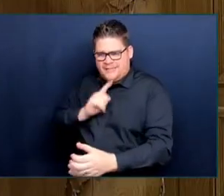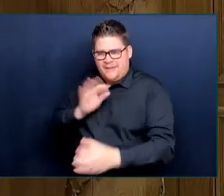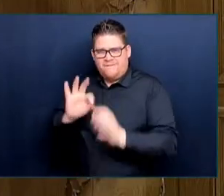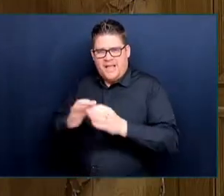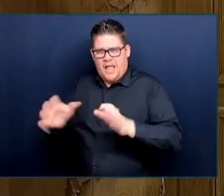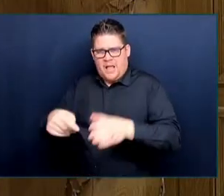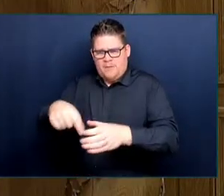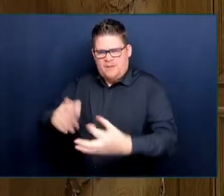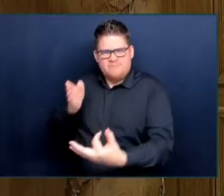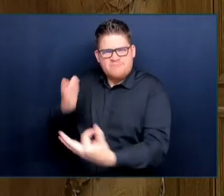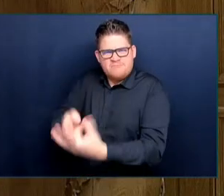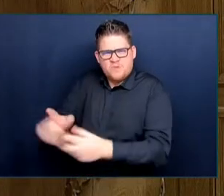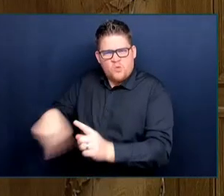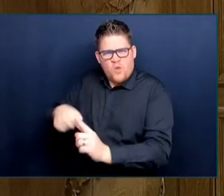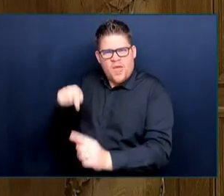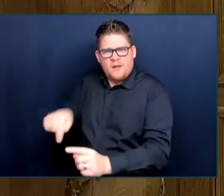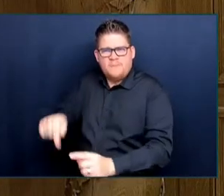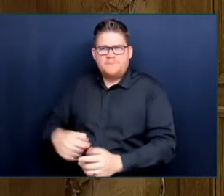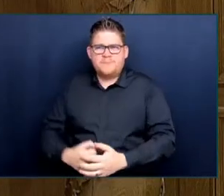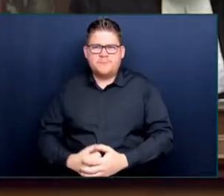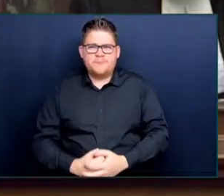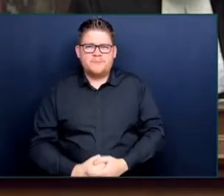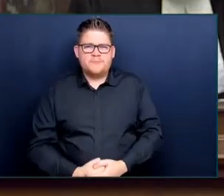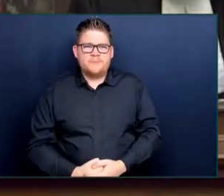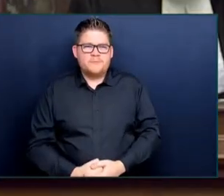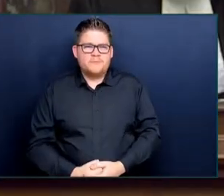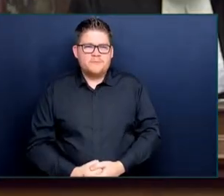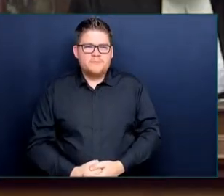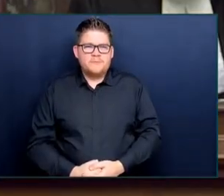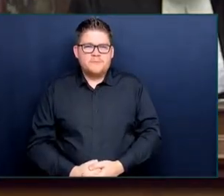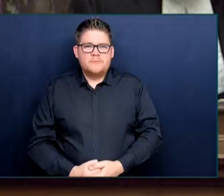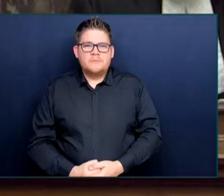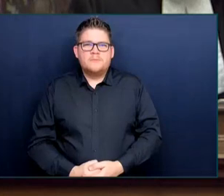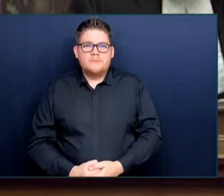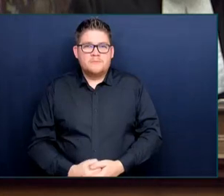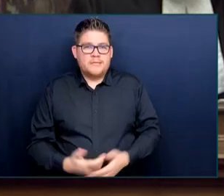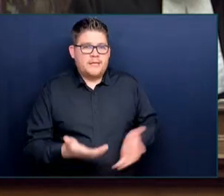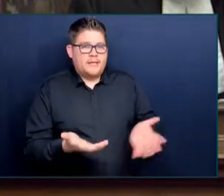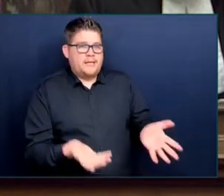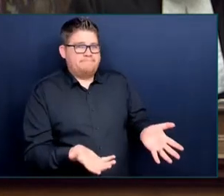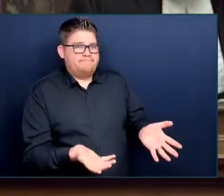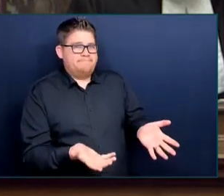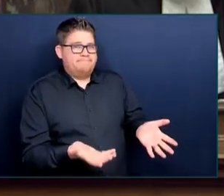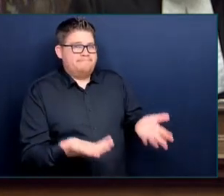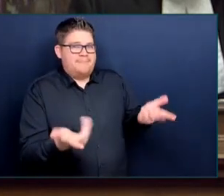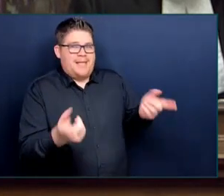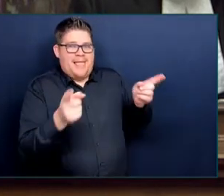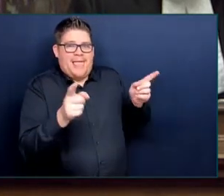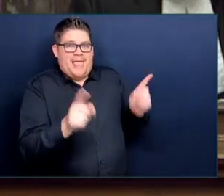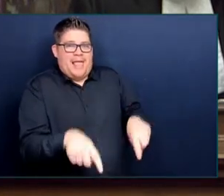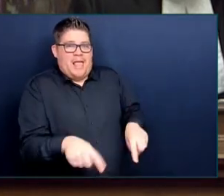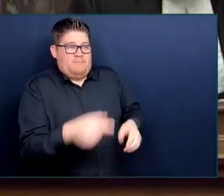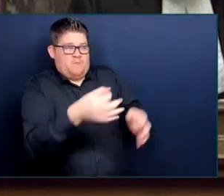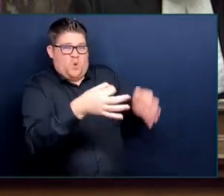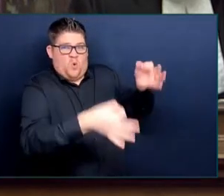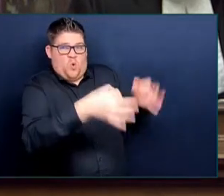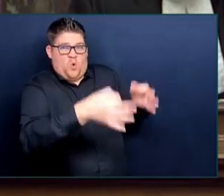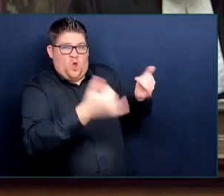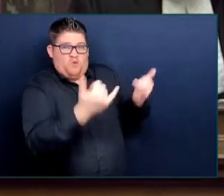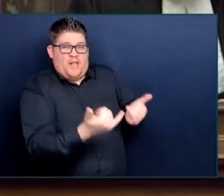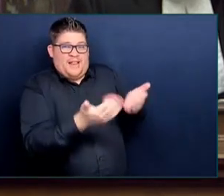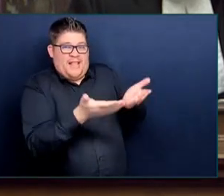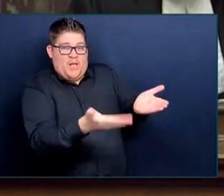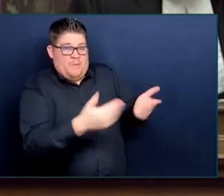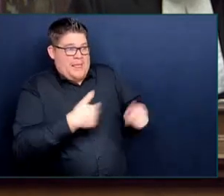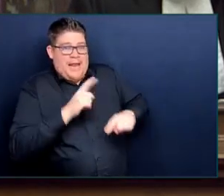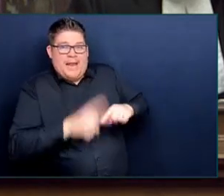The Premier, General. Attorney As I'm unable to talk about a case before the court, I'd like to talk about our investments in legal aid. When they were in